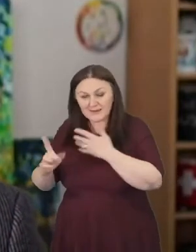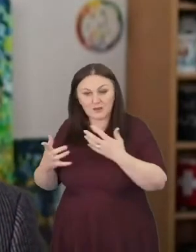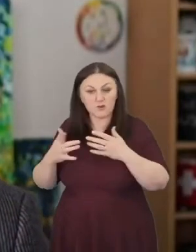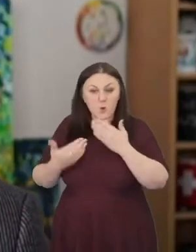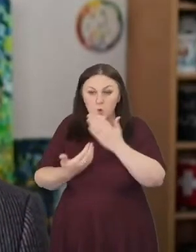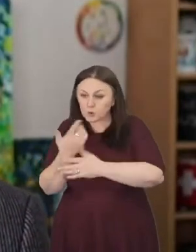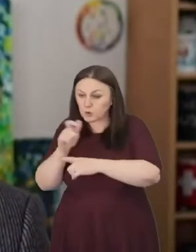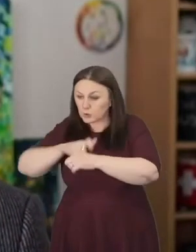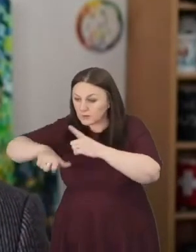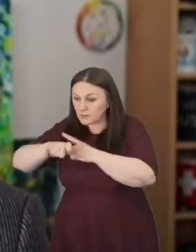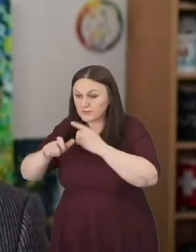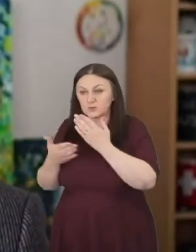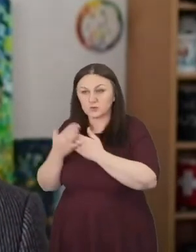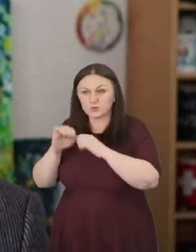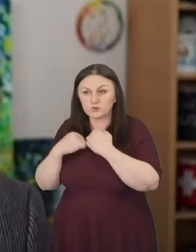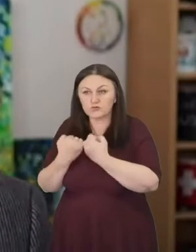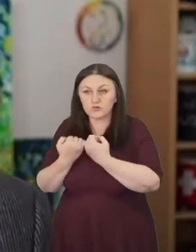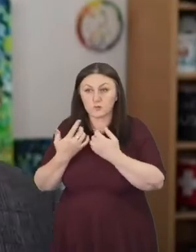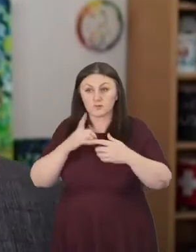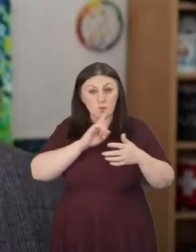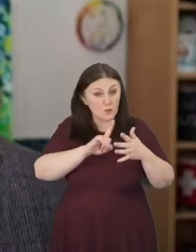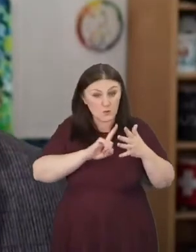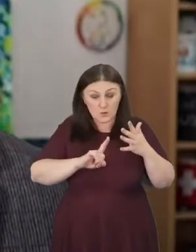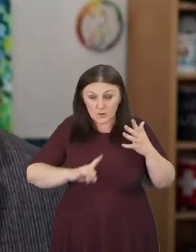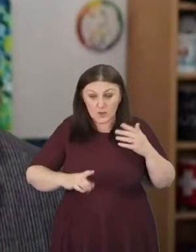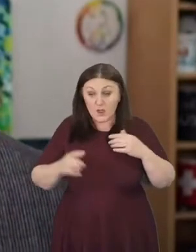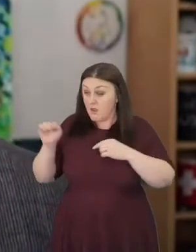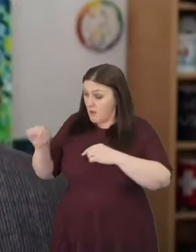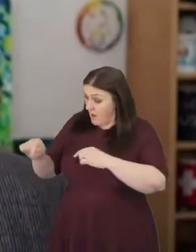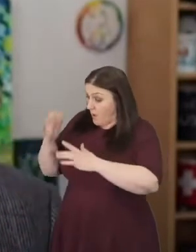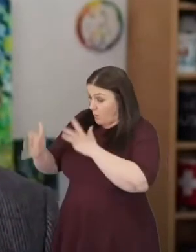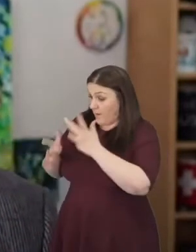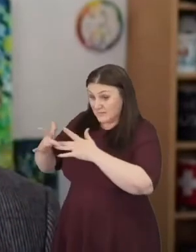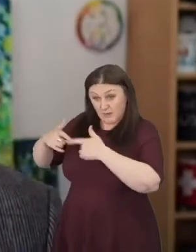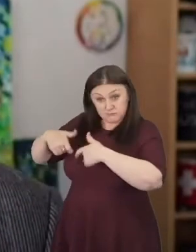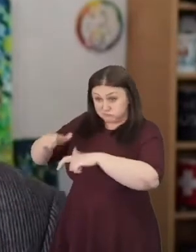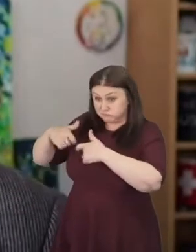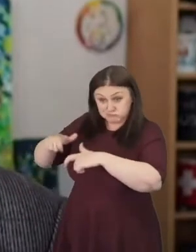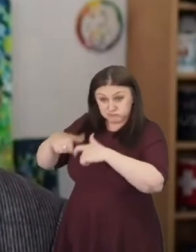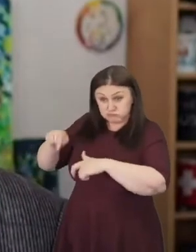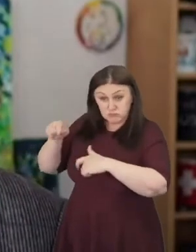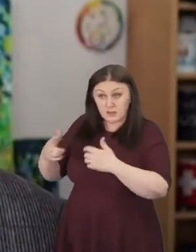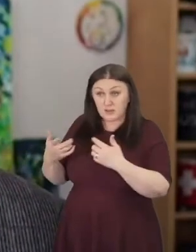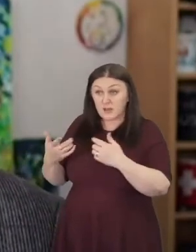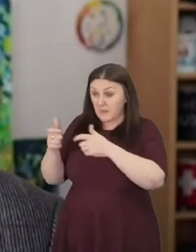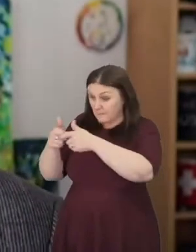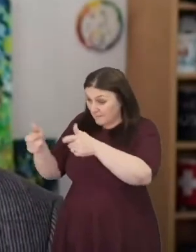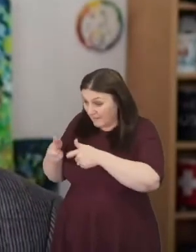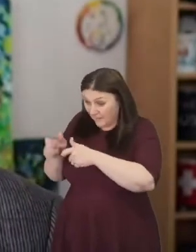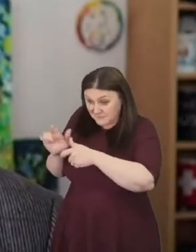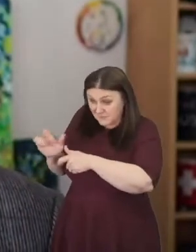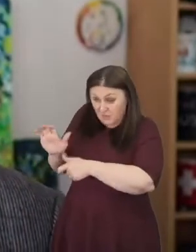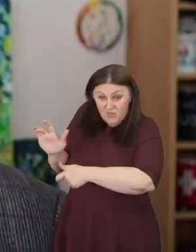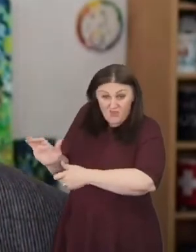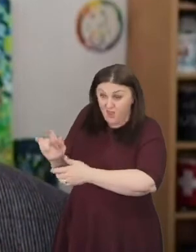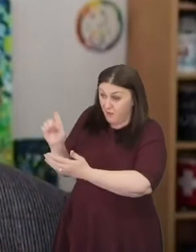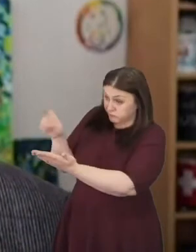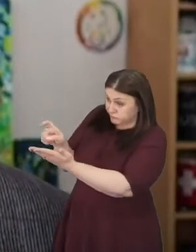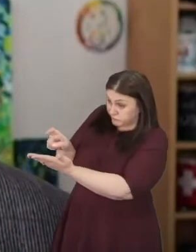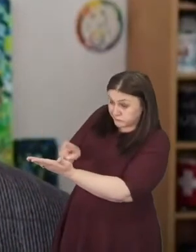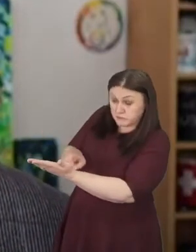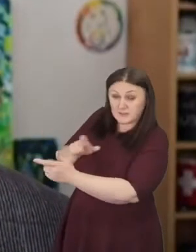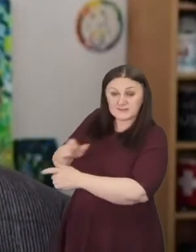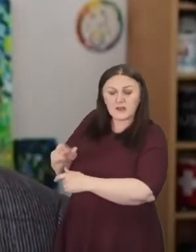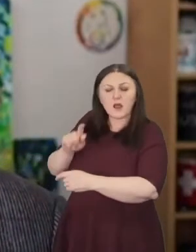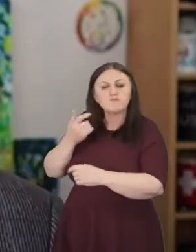With all the packs I mean the website is still going to be staying live how do we grow from here the packs are still available on there and we probably will run